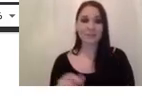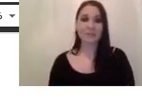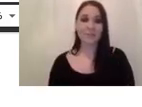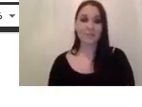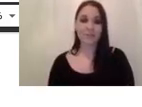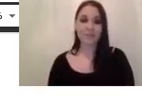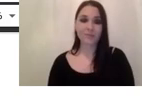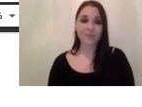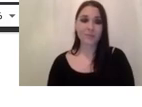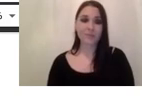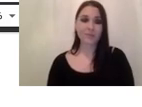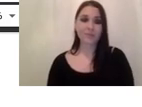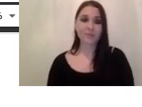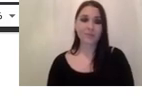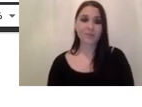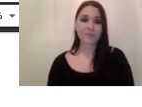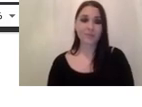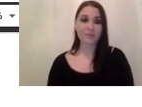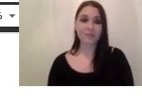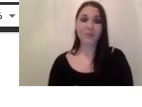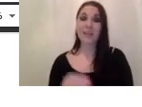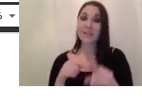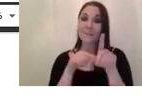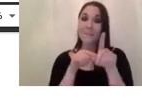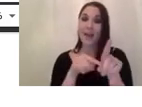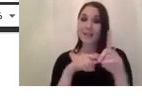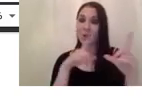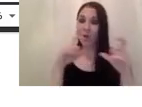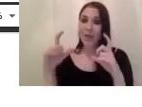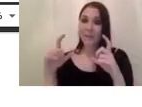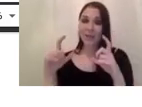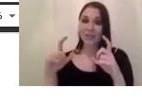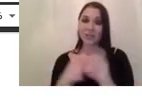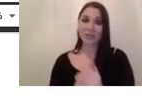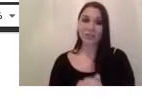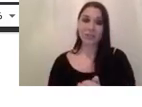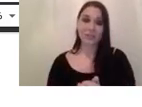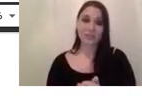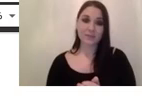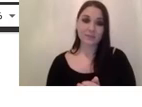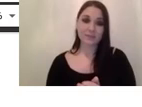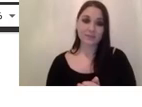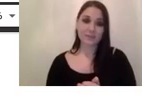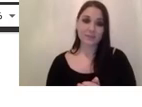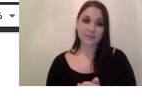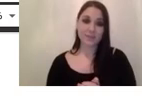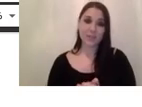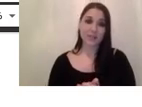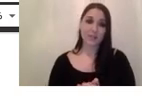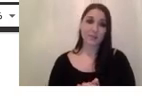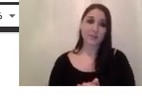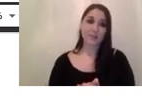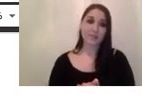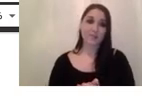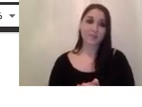depending on the image height so yeah i think that uh most of the guys in the